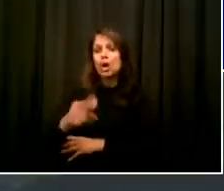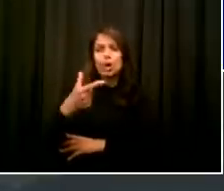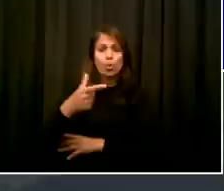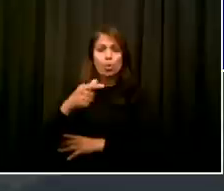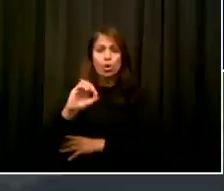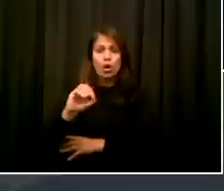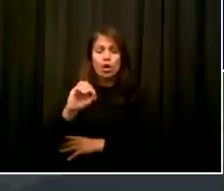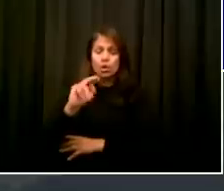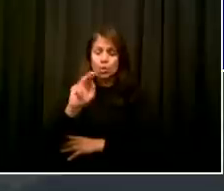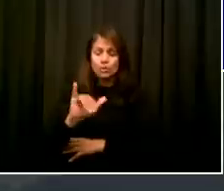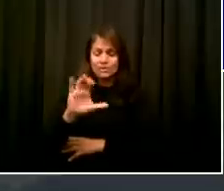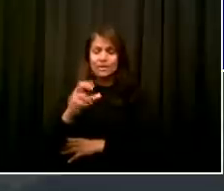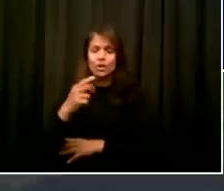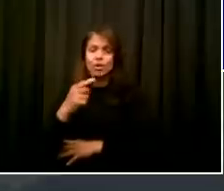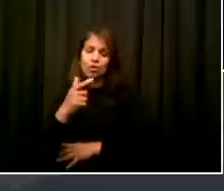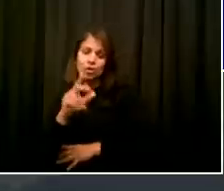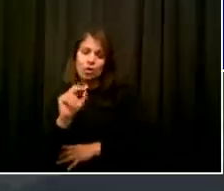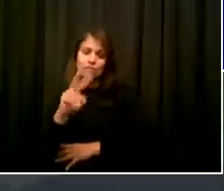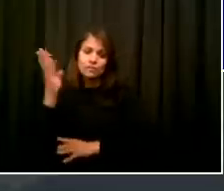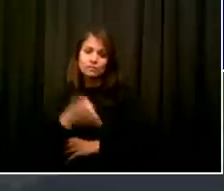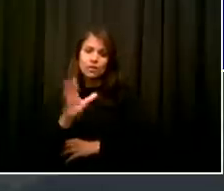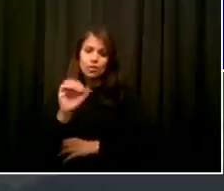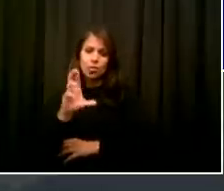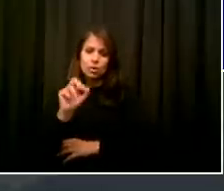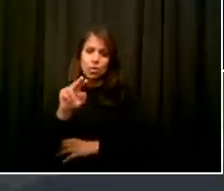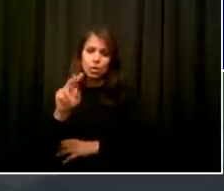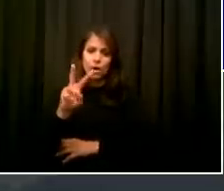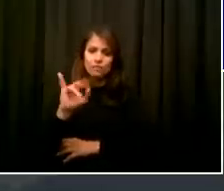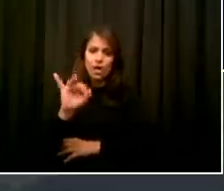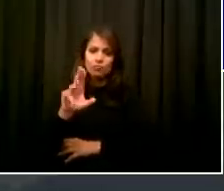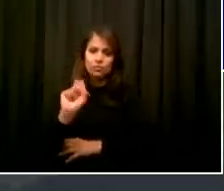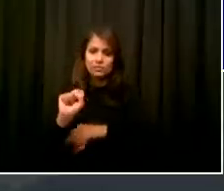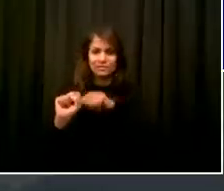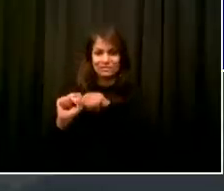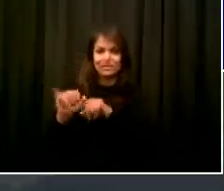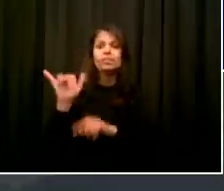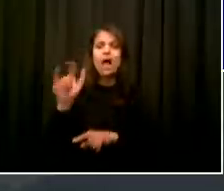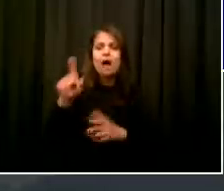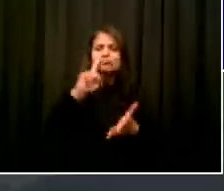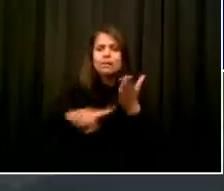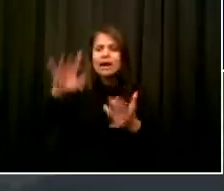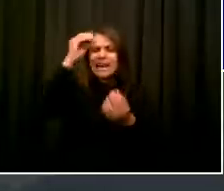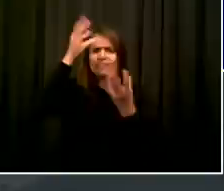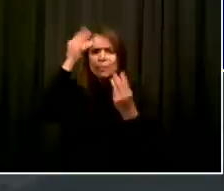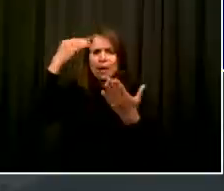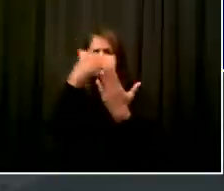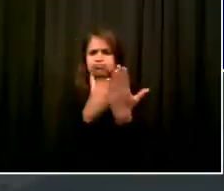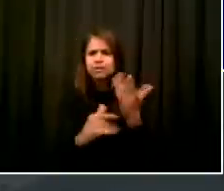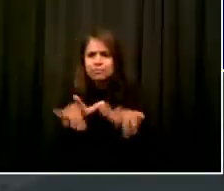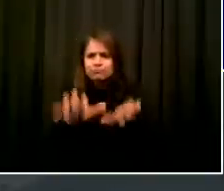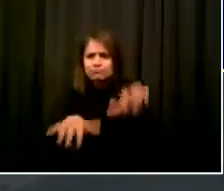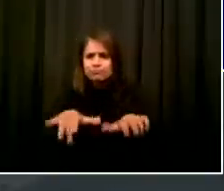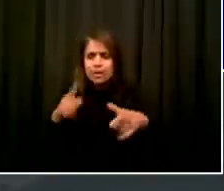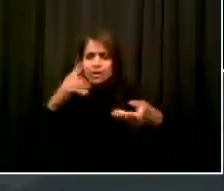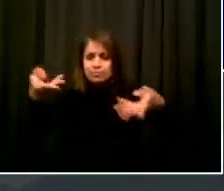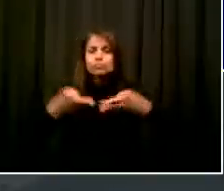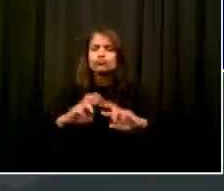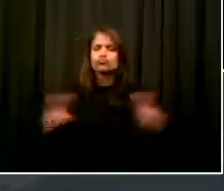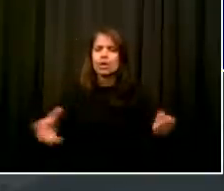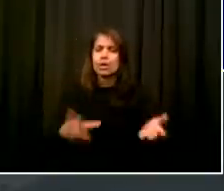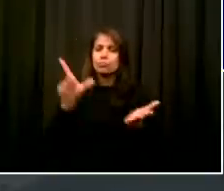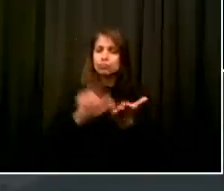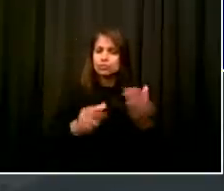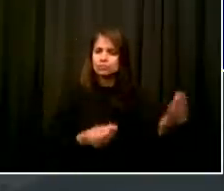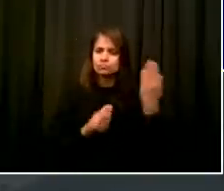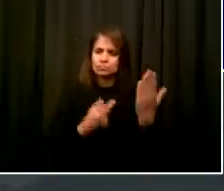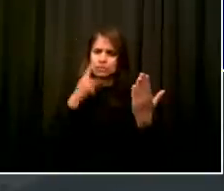which describe the broad state requirements in plain language. For example, if you're a barbershop, we will tell you, you know, you